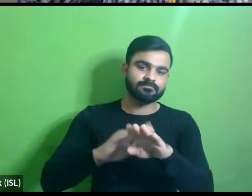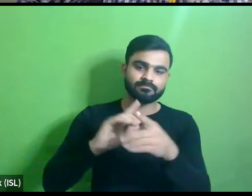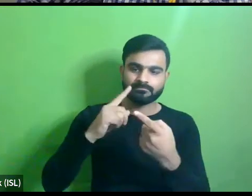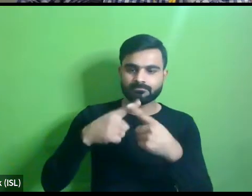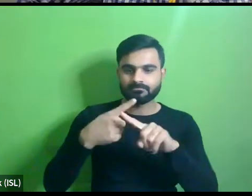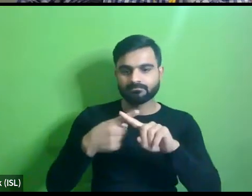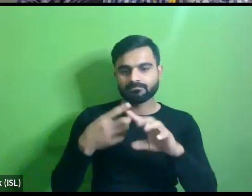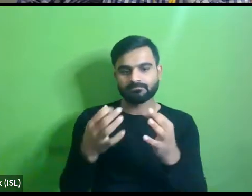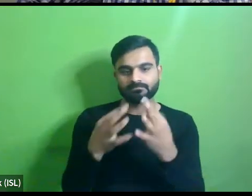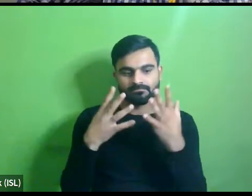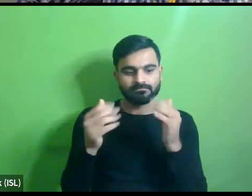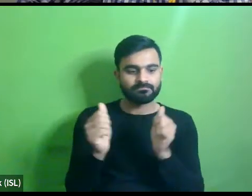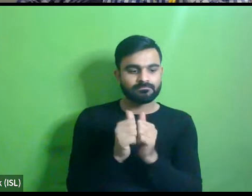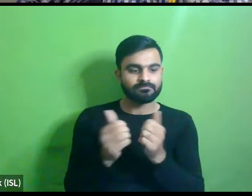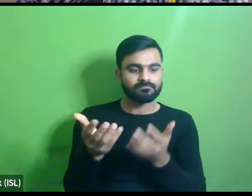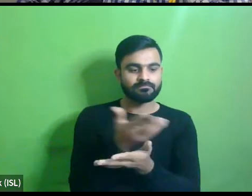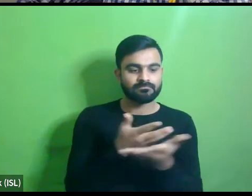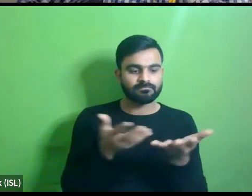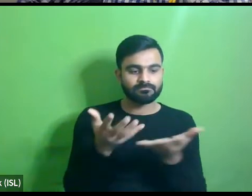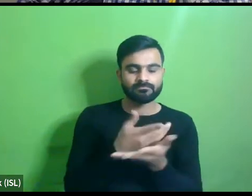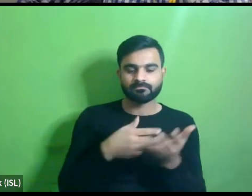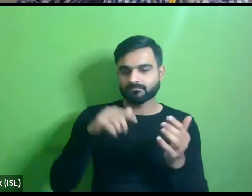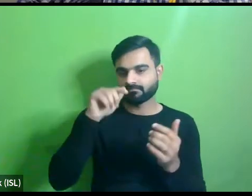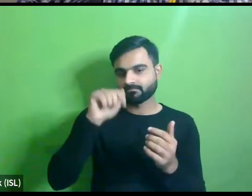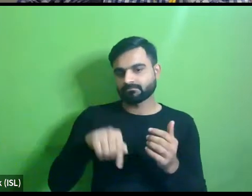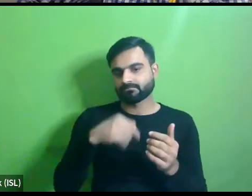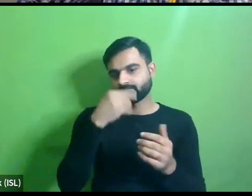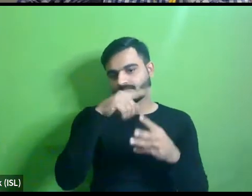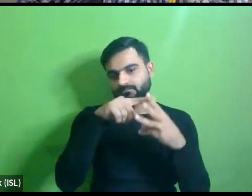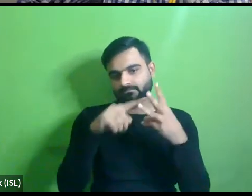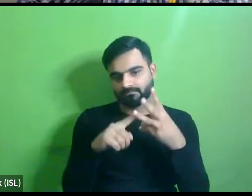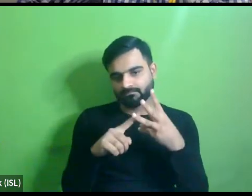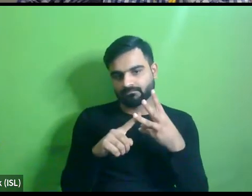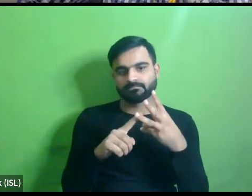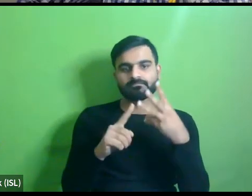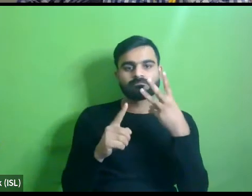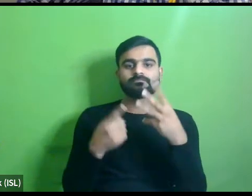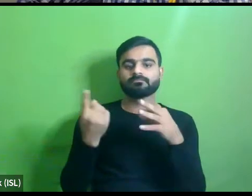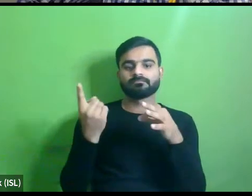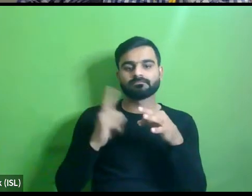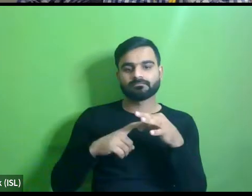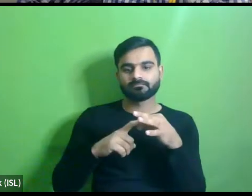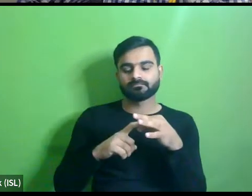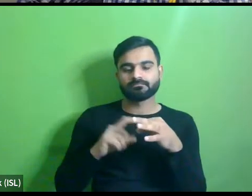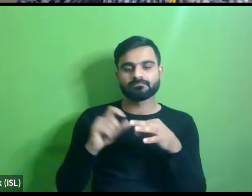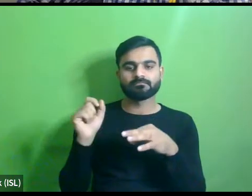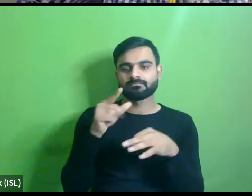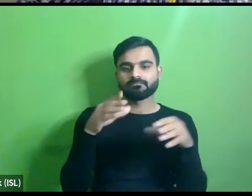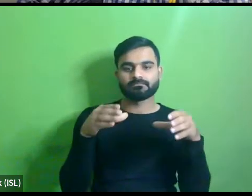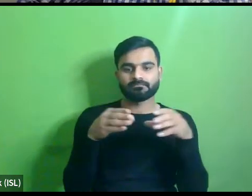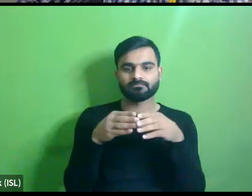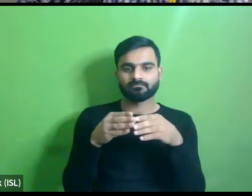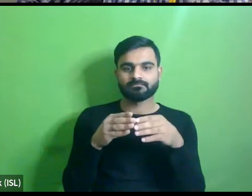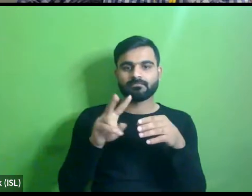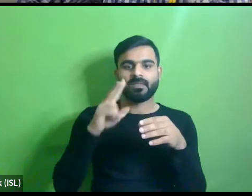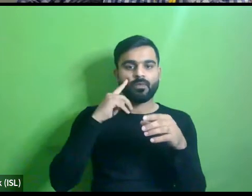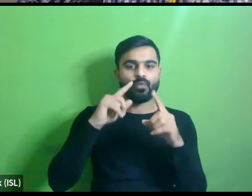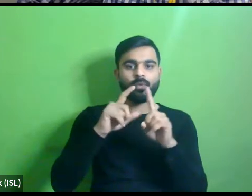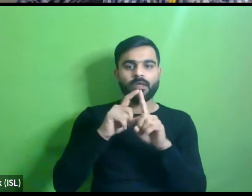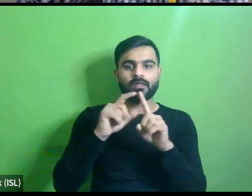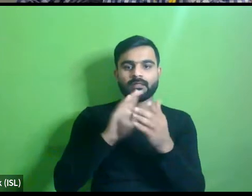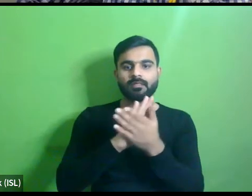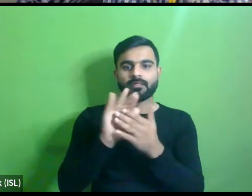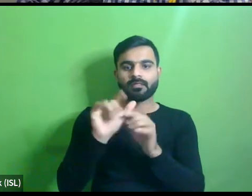that we have for the discussion today three of the presenters would be joining the panel discussion miss vidya mohan kumar